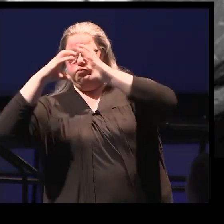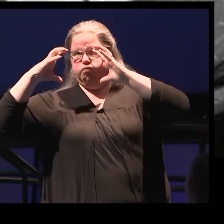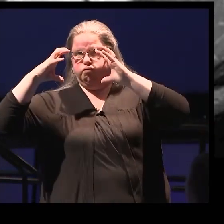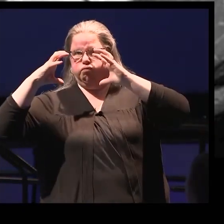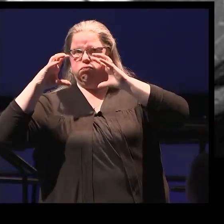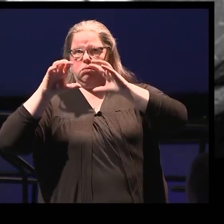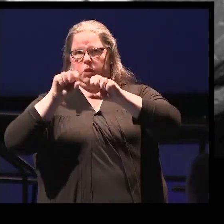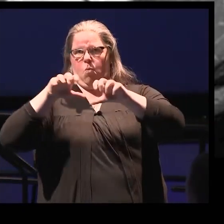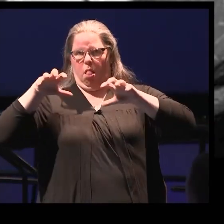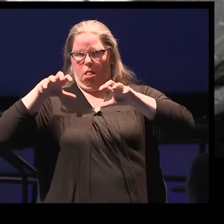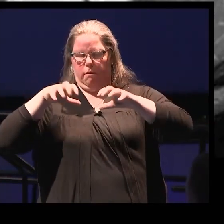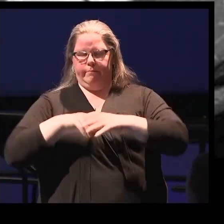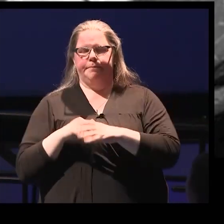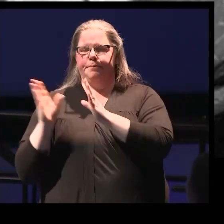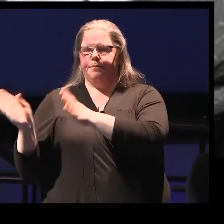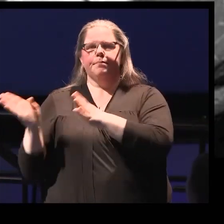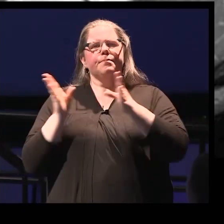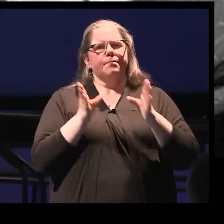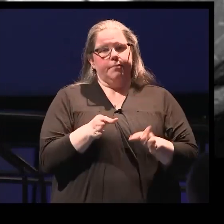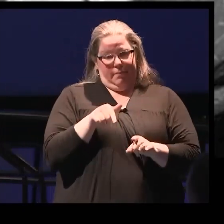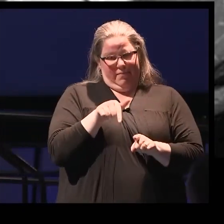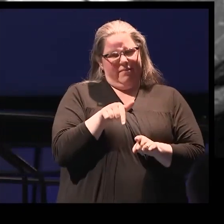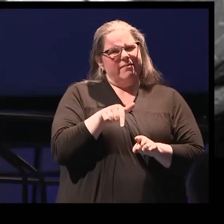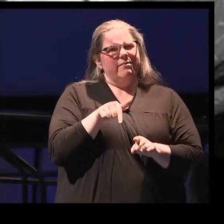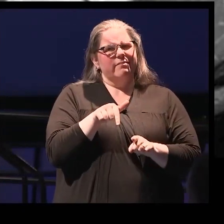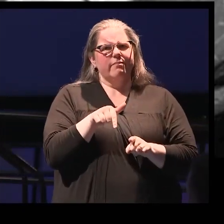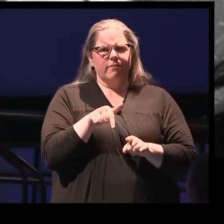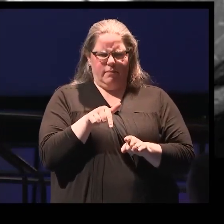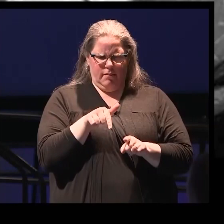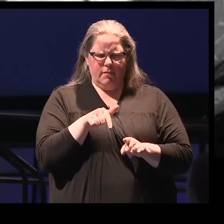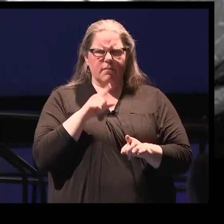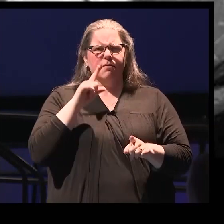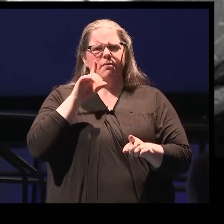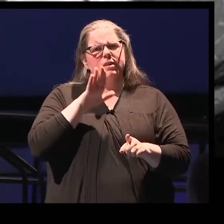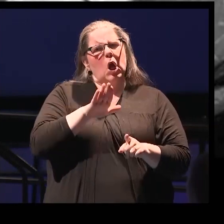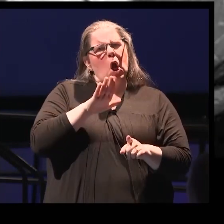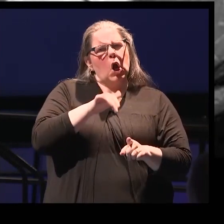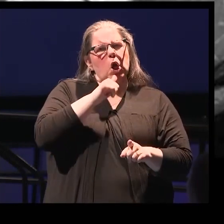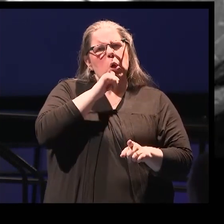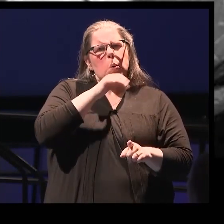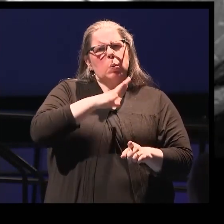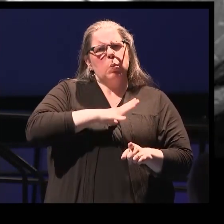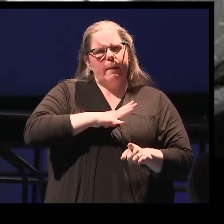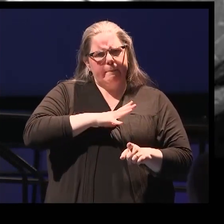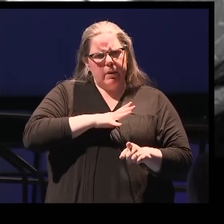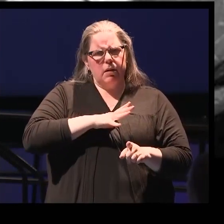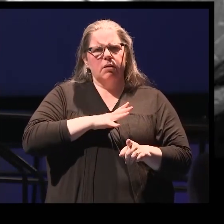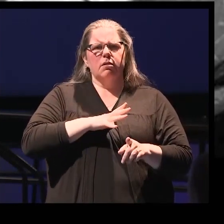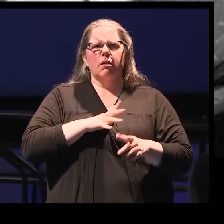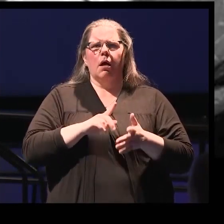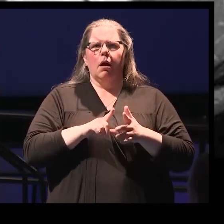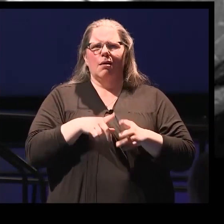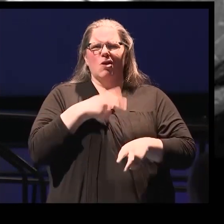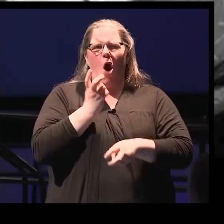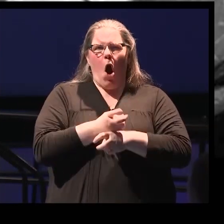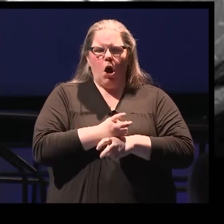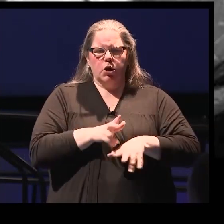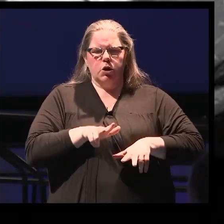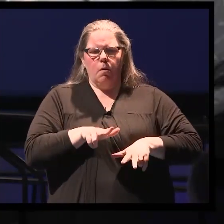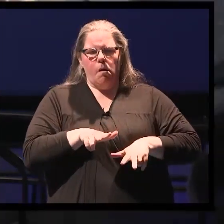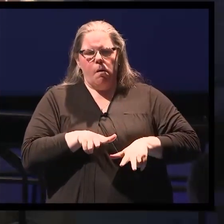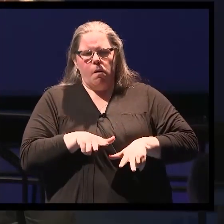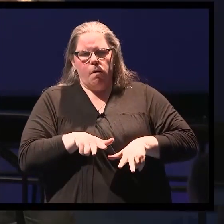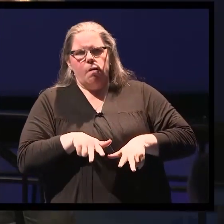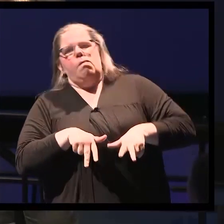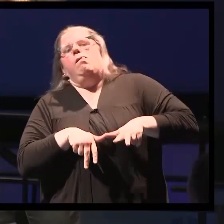In case two, the walking difficulties are due to challenges initiating her steps, with her